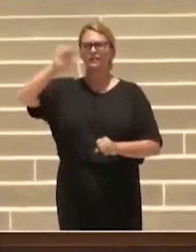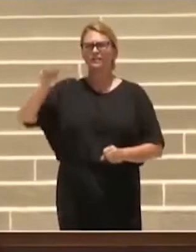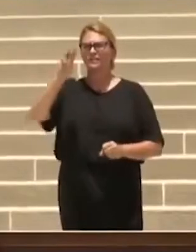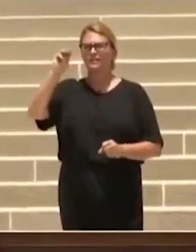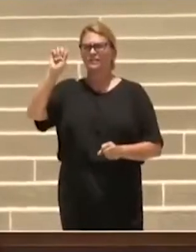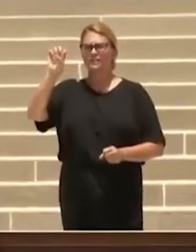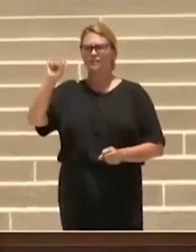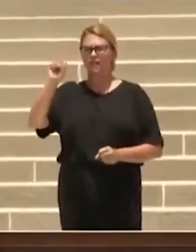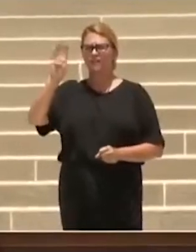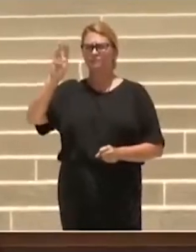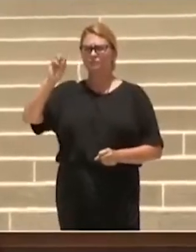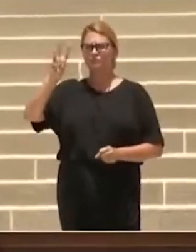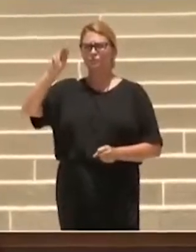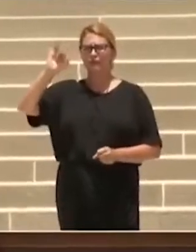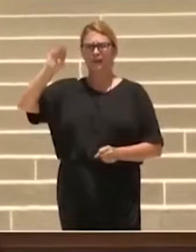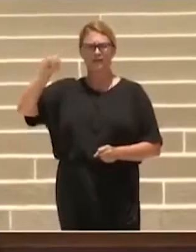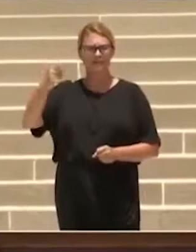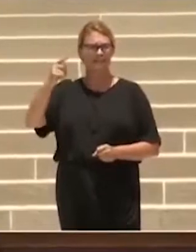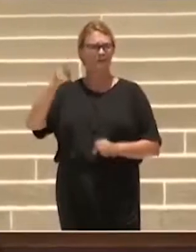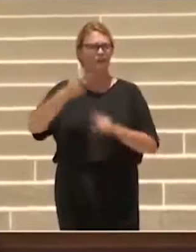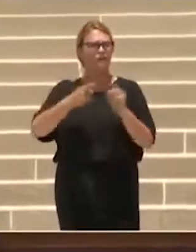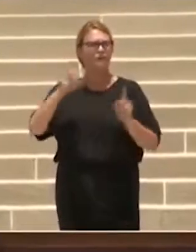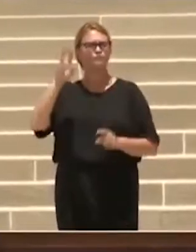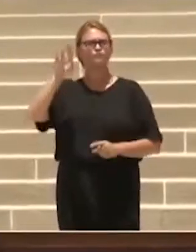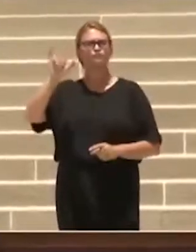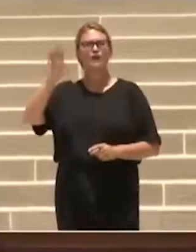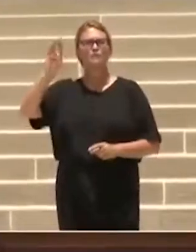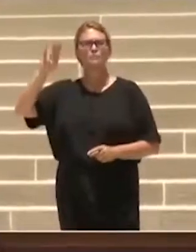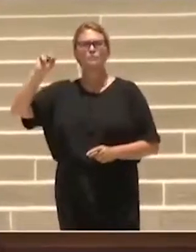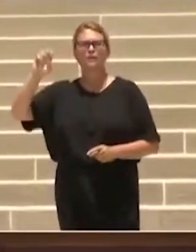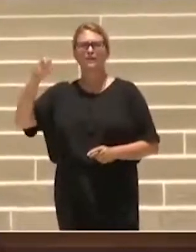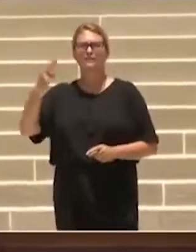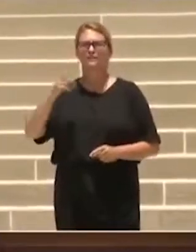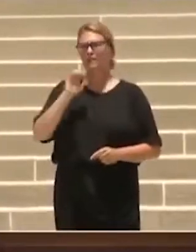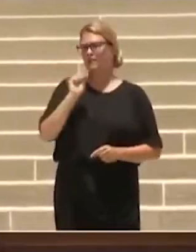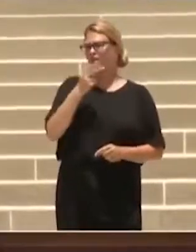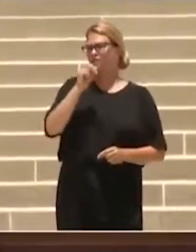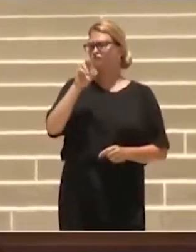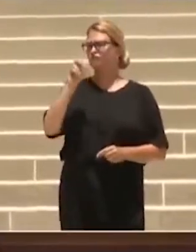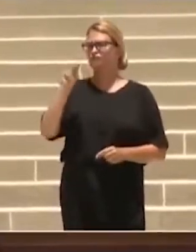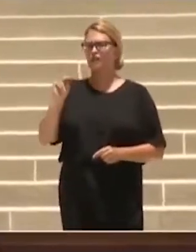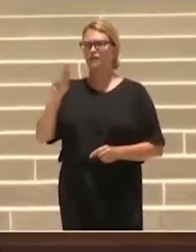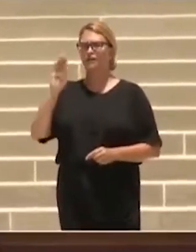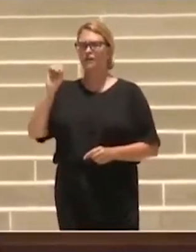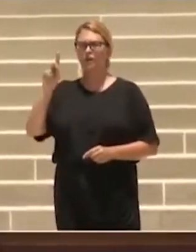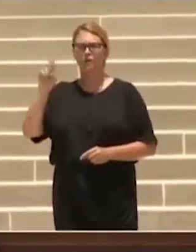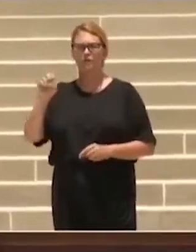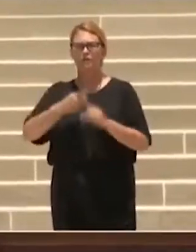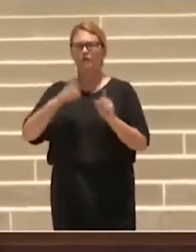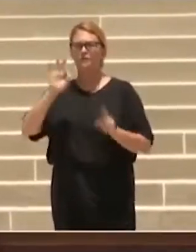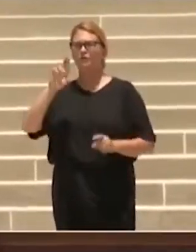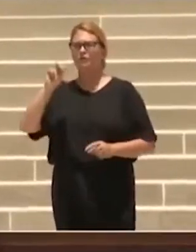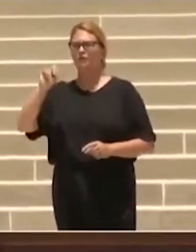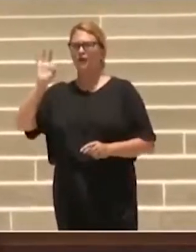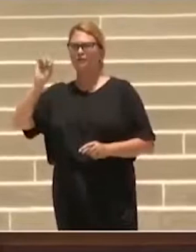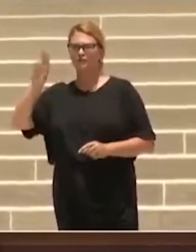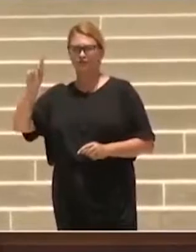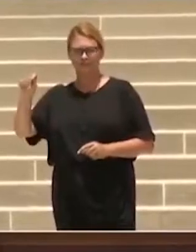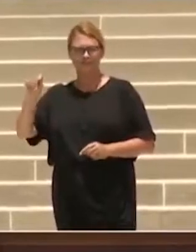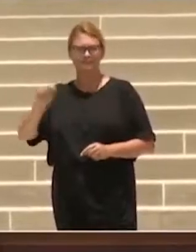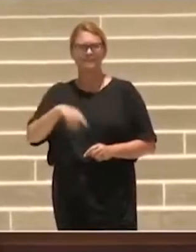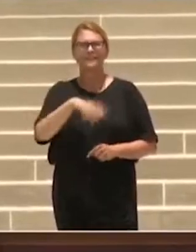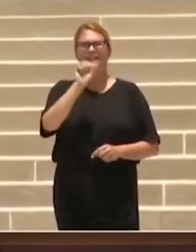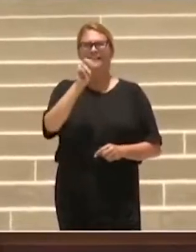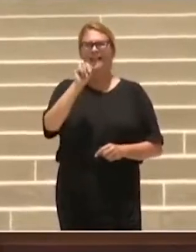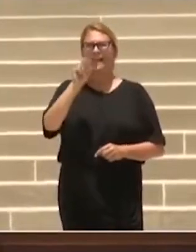Winners were drawn for prizes that ranged from a million bucks, state park getaways, to hunting and fishing licenses. It was a full-day affair